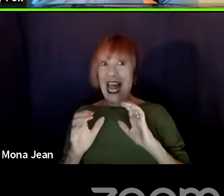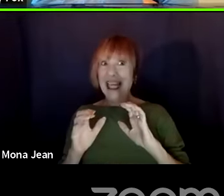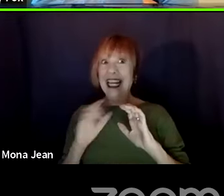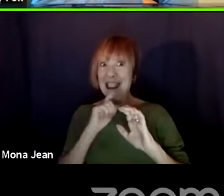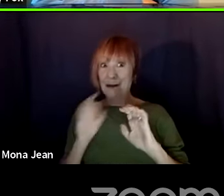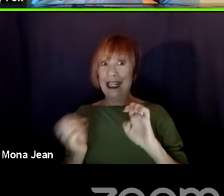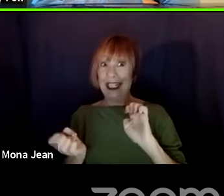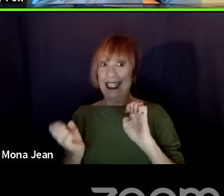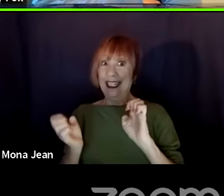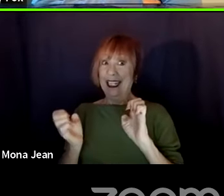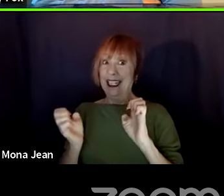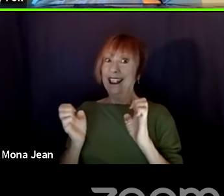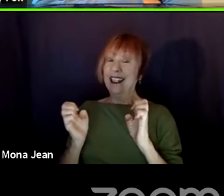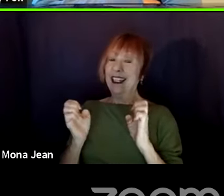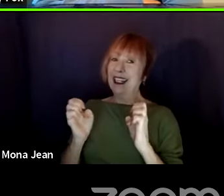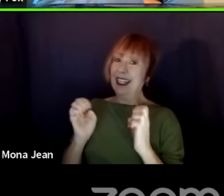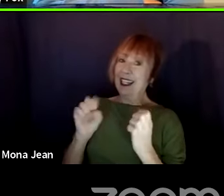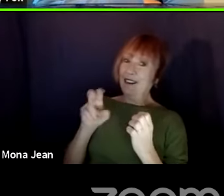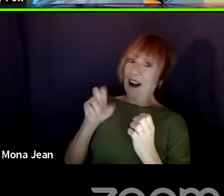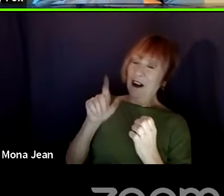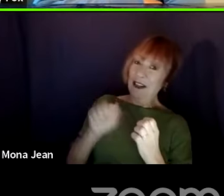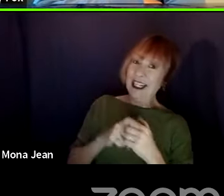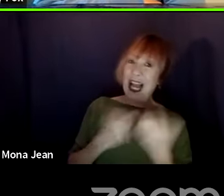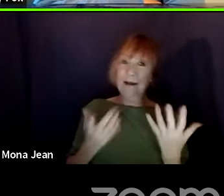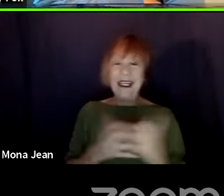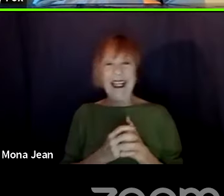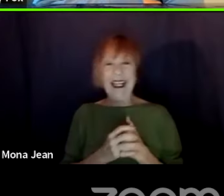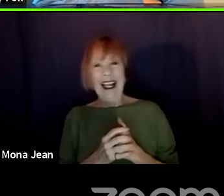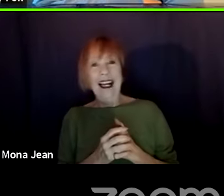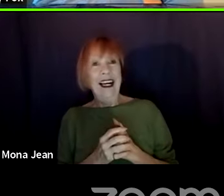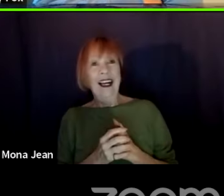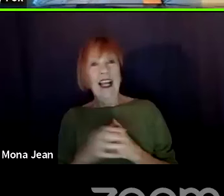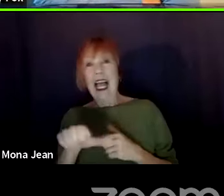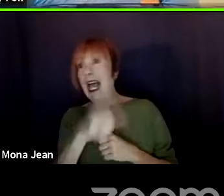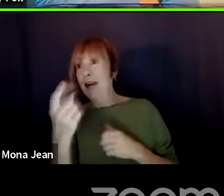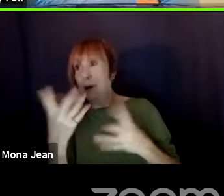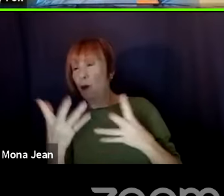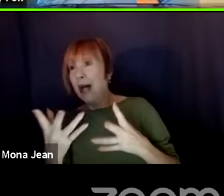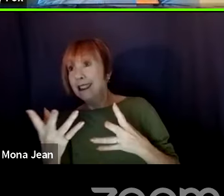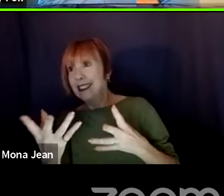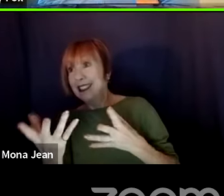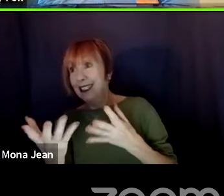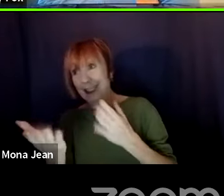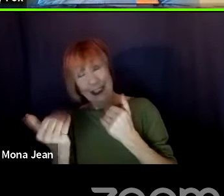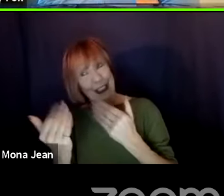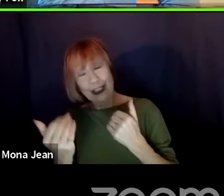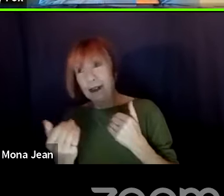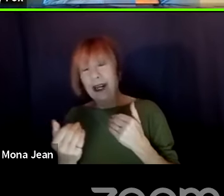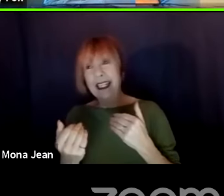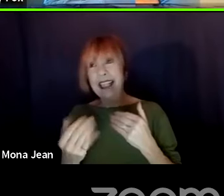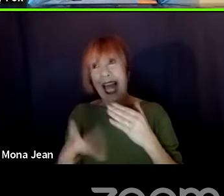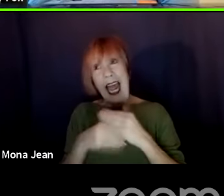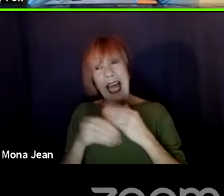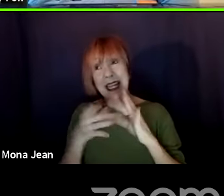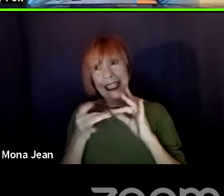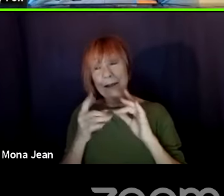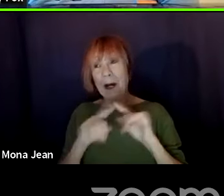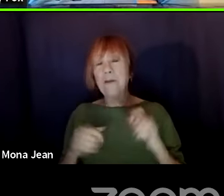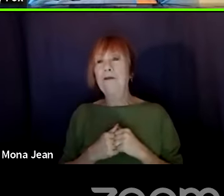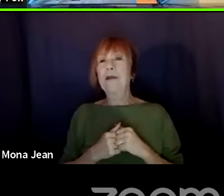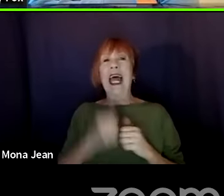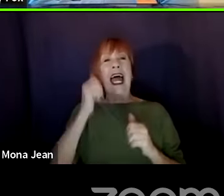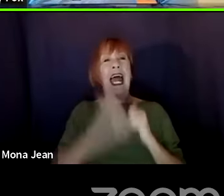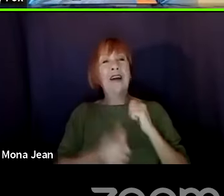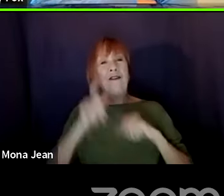rule at the moment. everyone else can feel free to jump in and correct me. But I actually, every time I research this, I, I